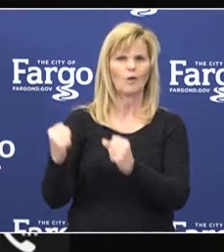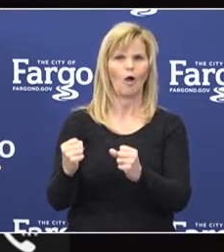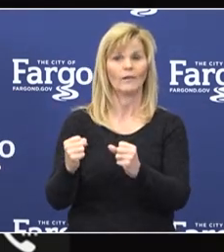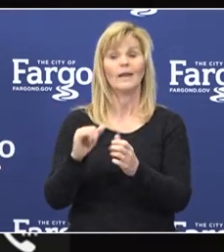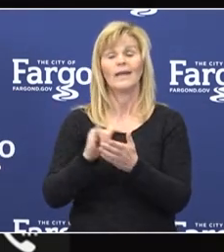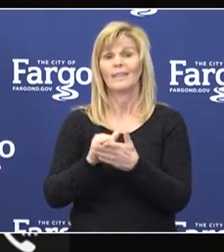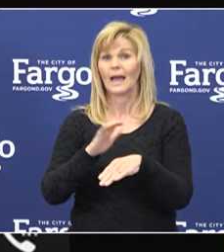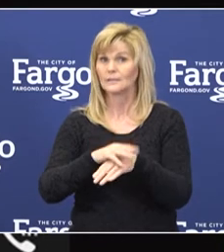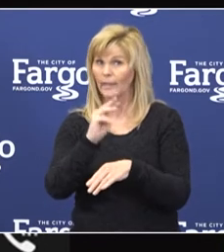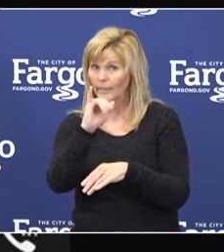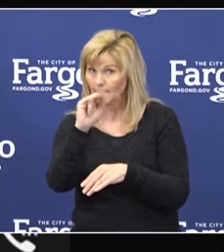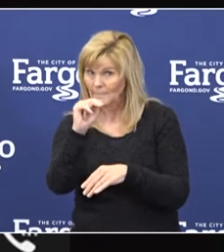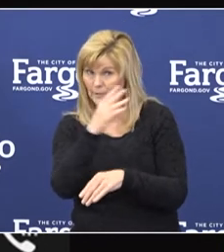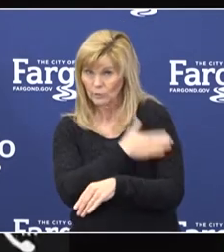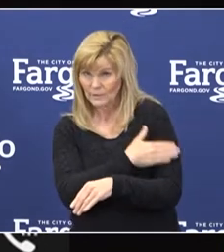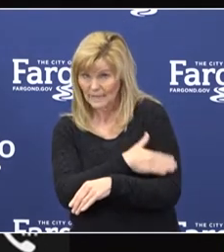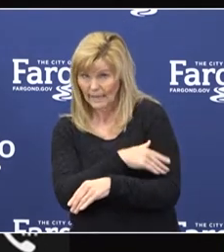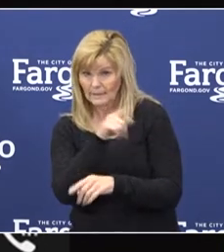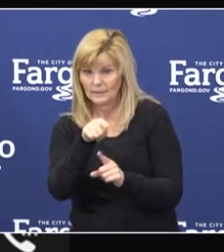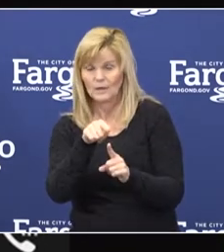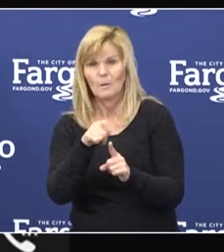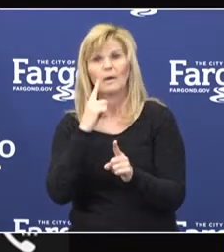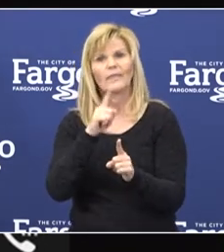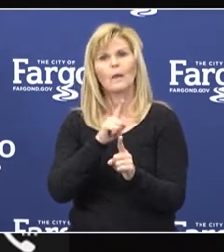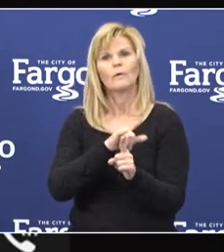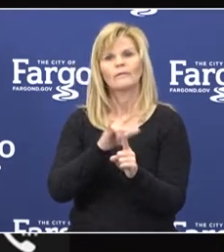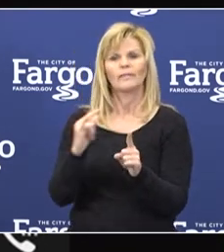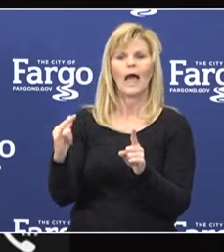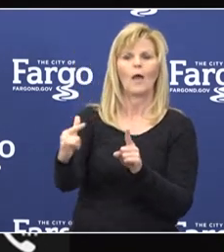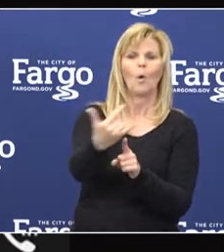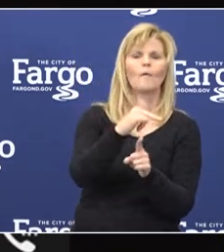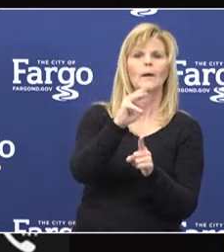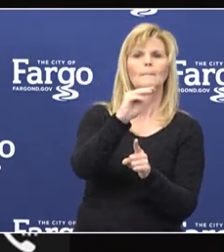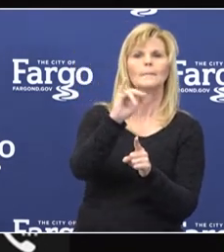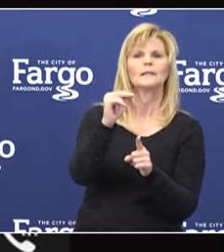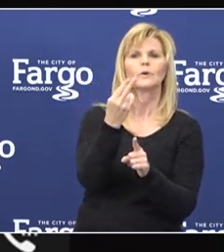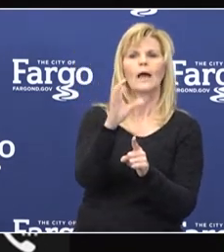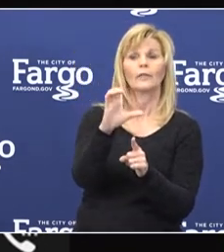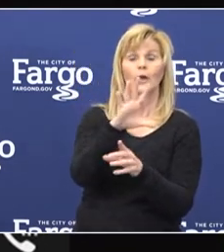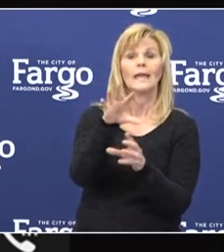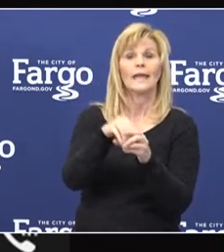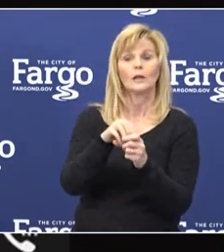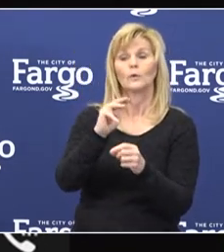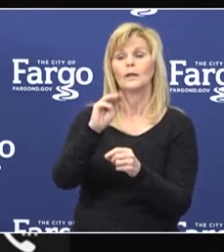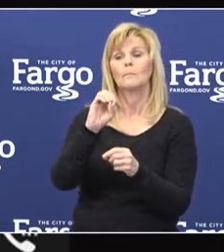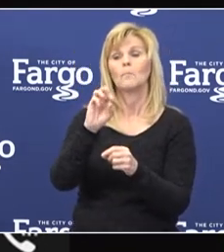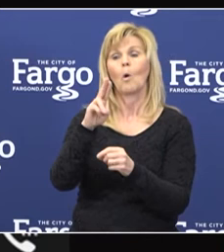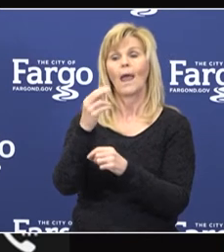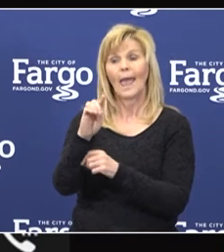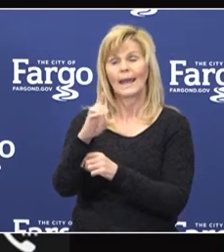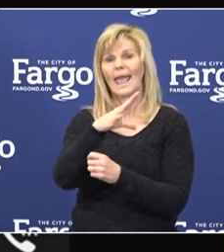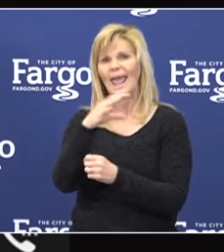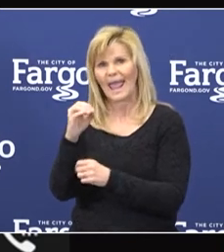Minnesota side, but they'll be flying over our Minnesota health care facilities, including Moorhead and Detroit Lakes.